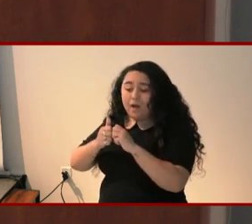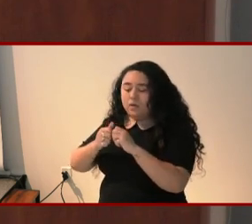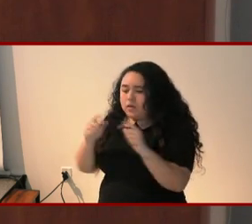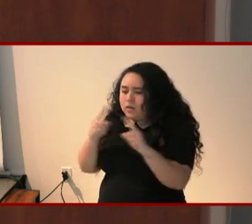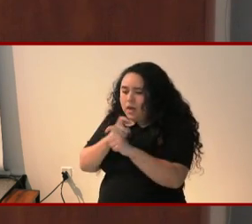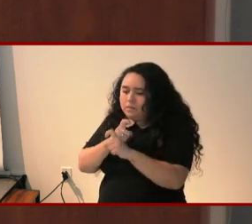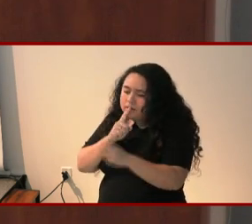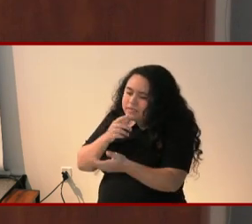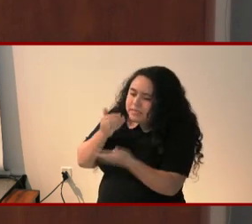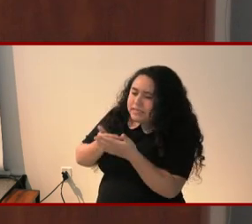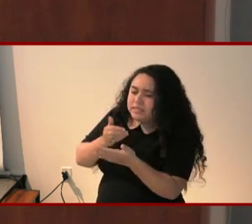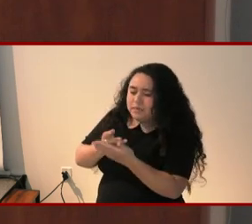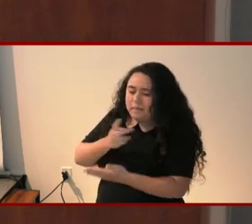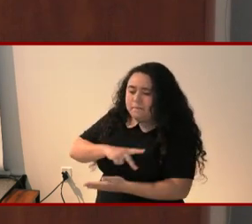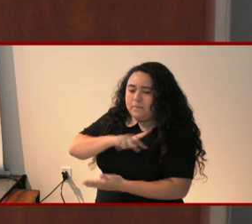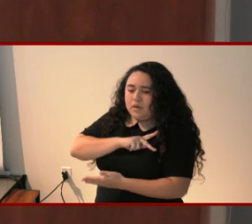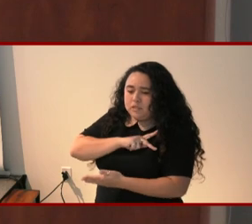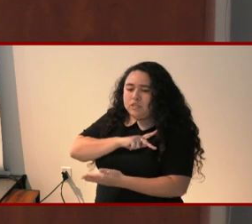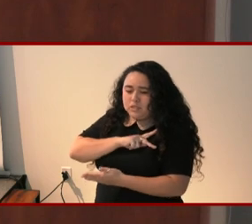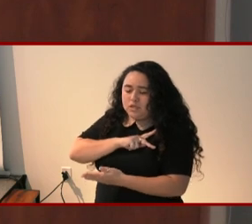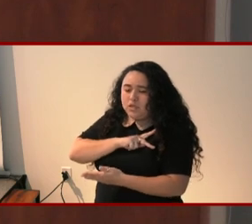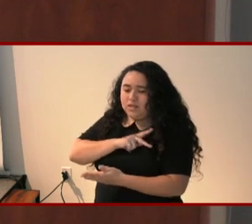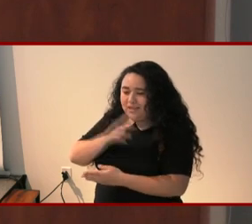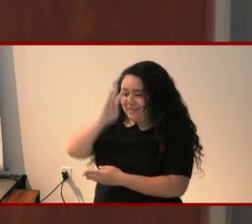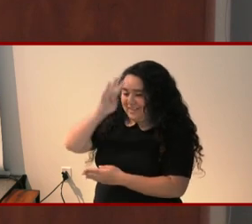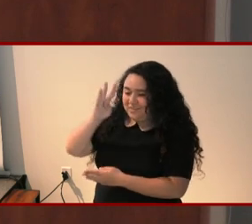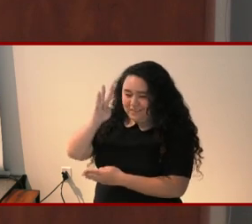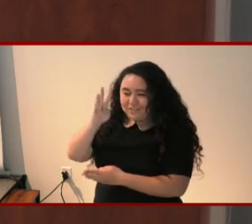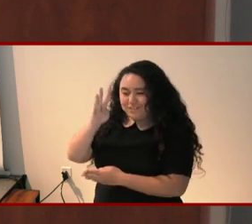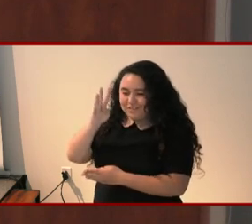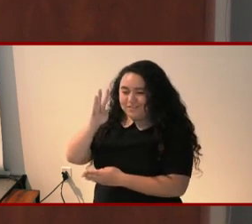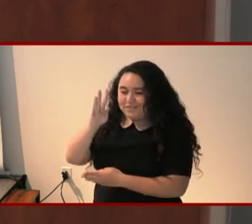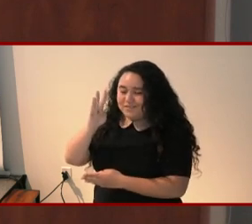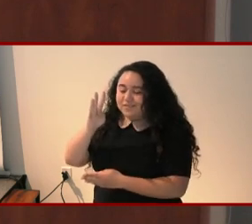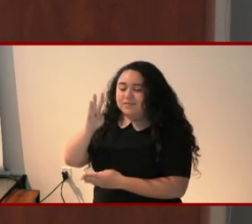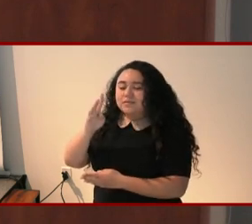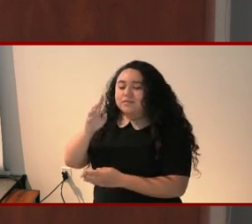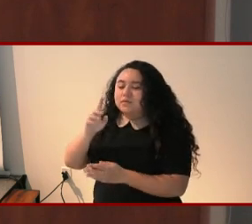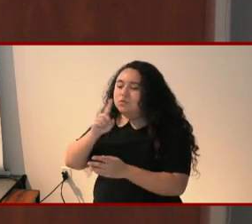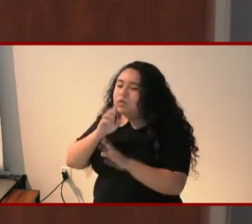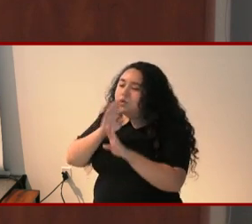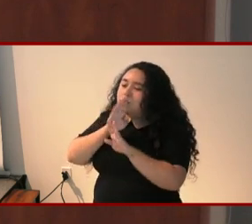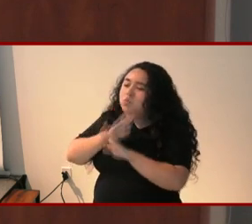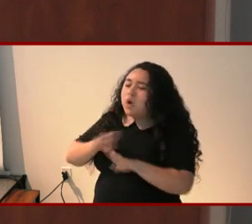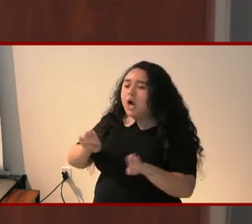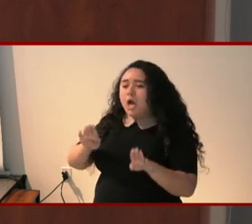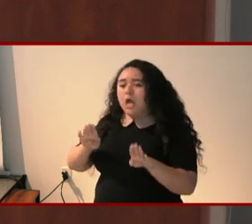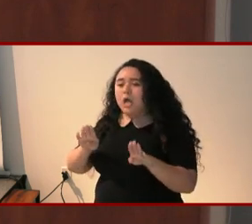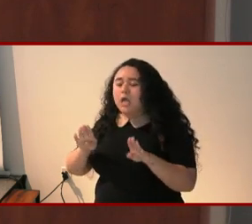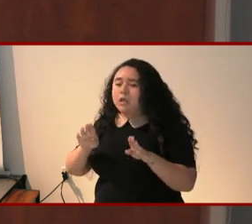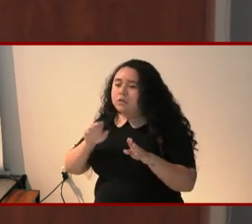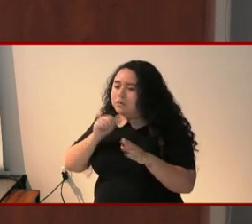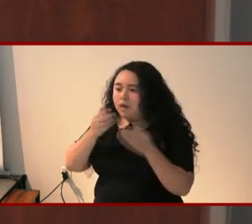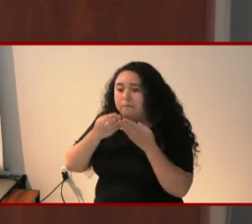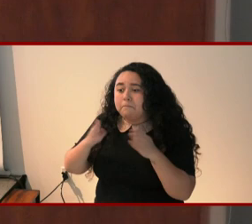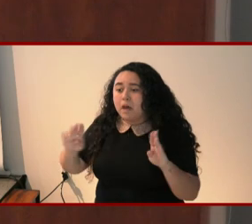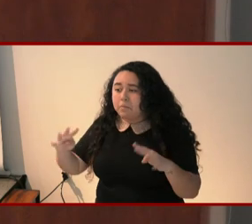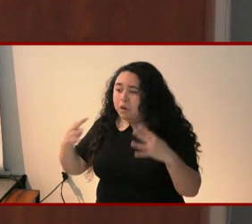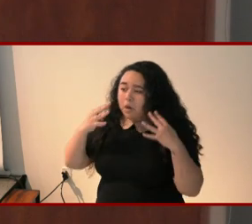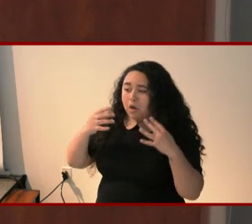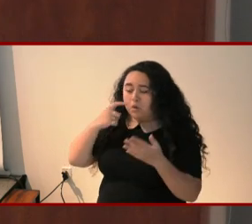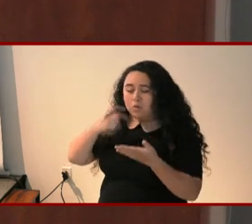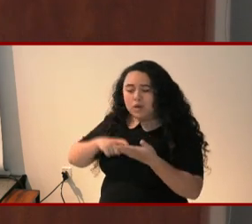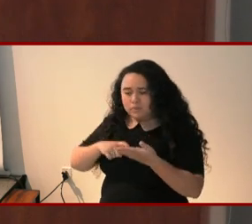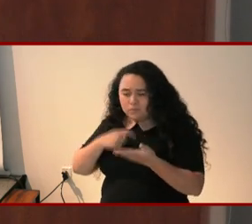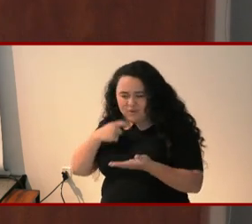and personal interventions we make in the most quiet and least public of places. And I want to acknowledge the